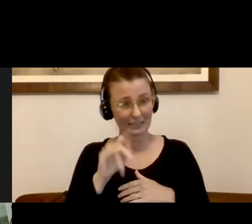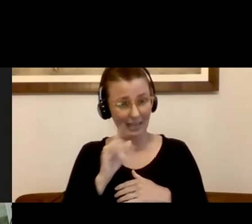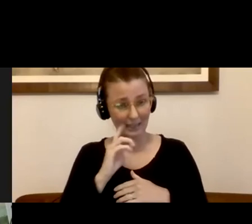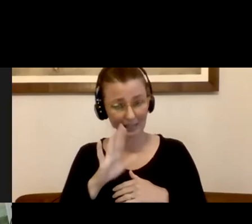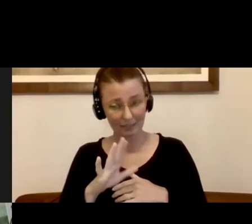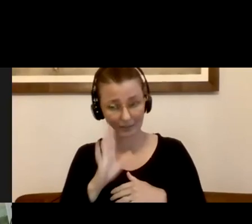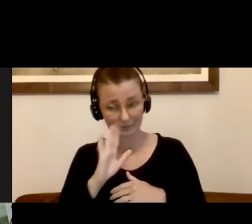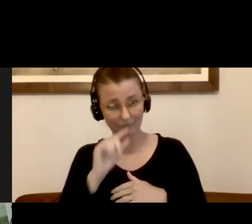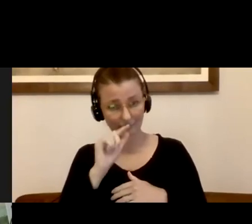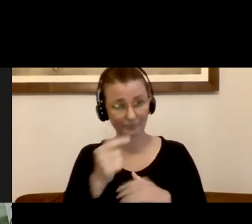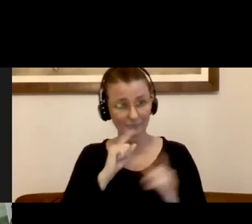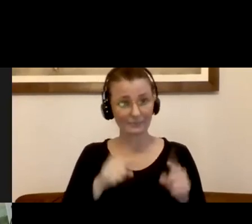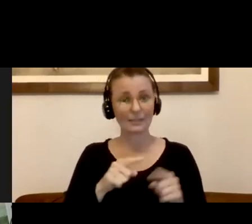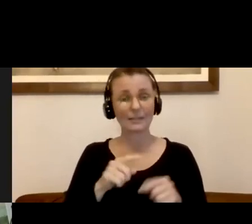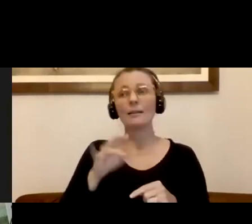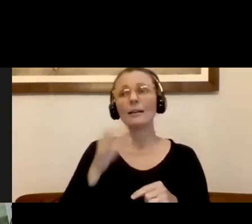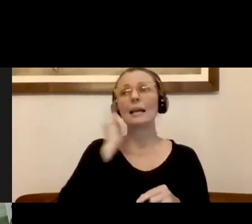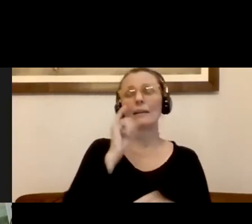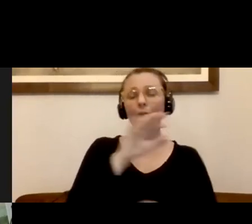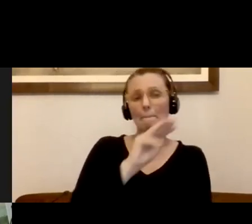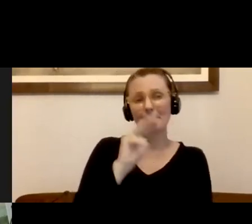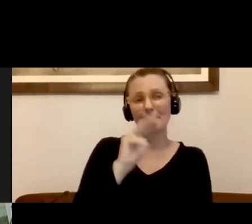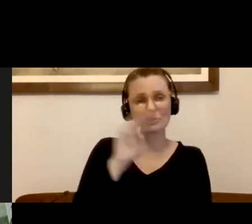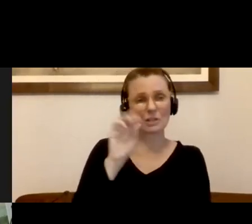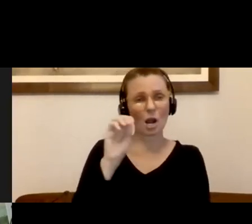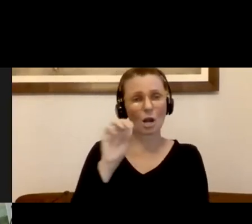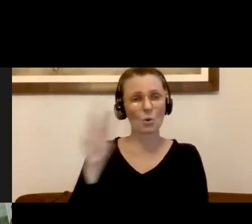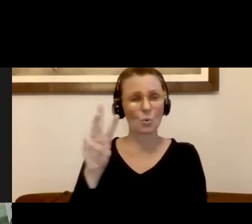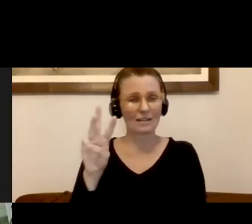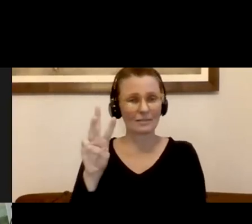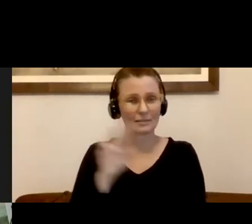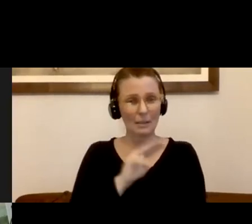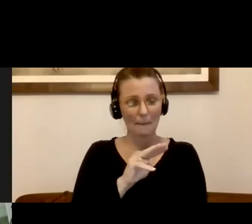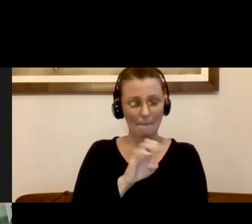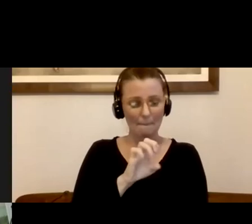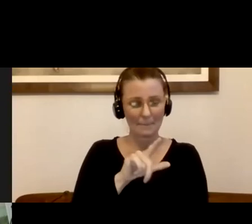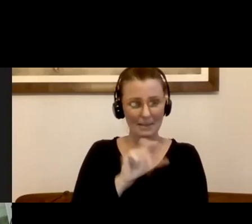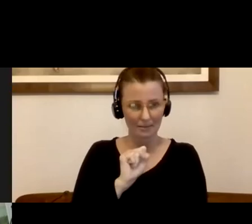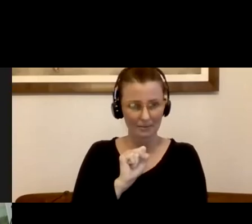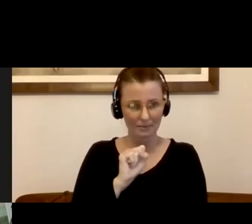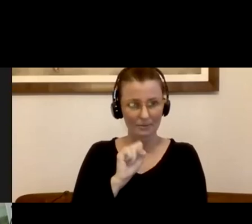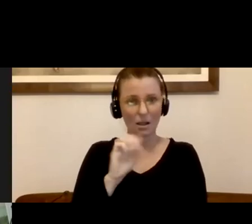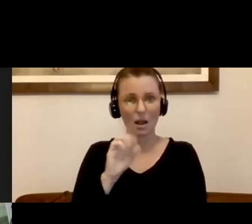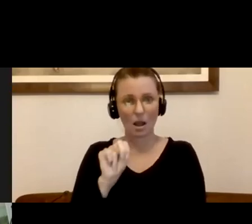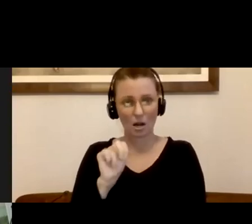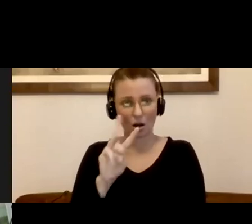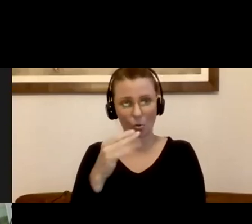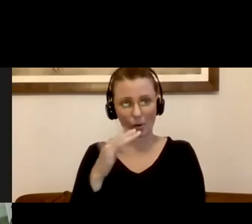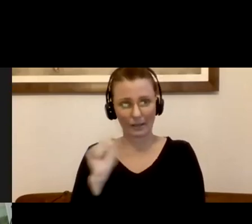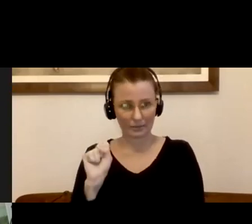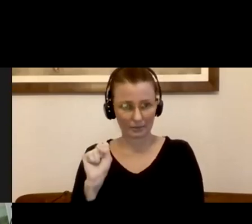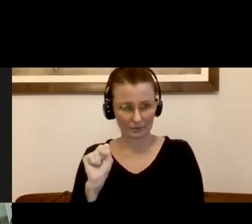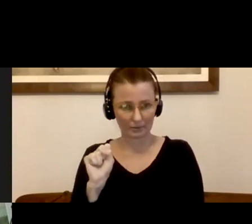this. If meals on wheels is considered essential, why can't elder services be considered essential as well? I'm blind